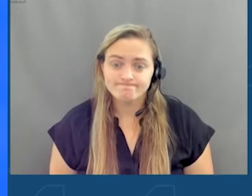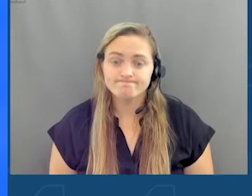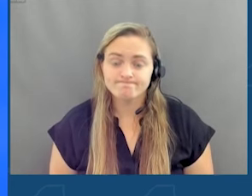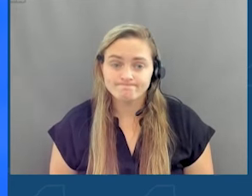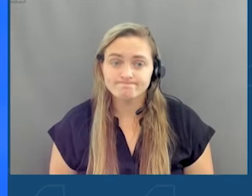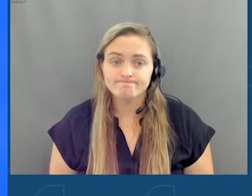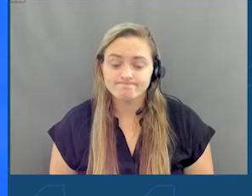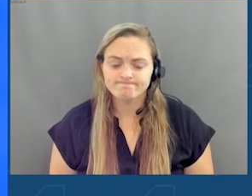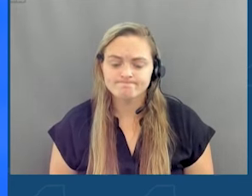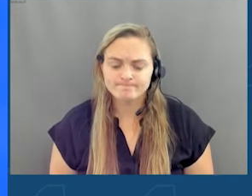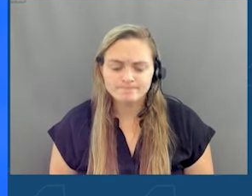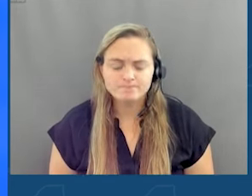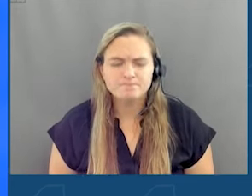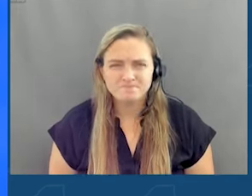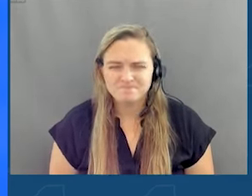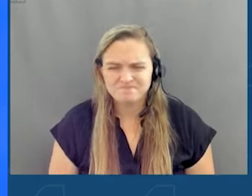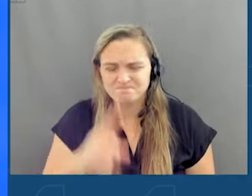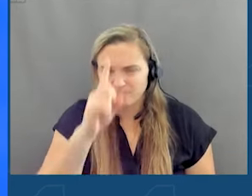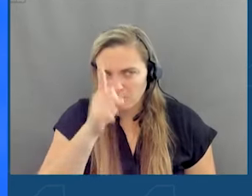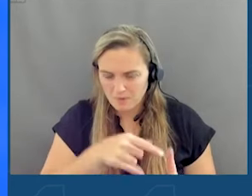Now, process that for a moment.